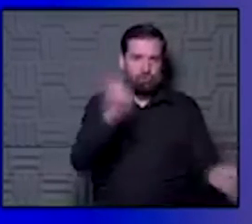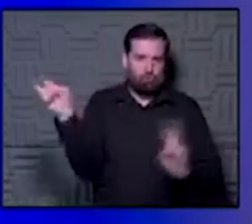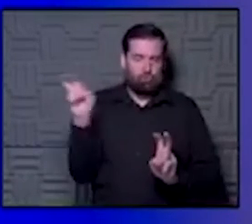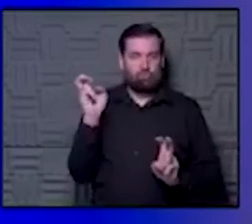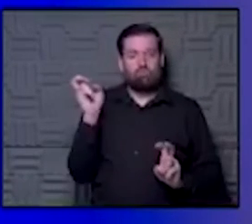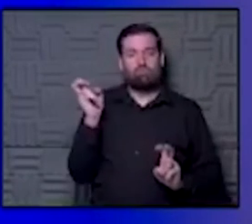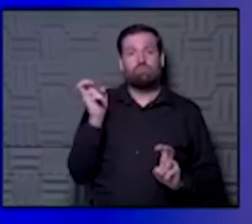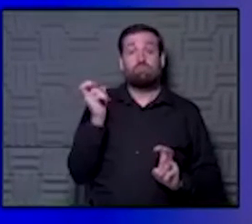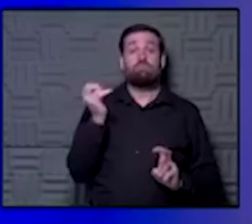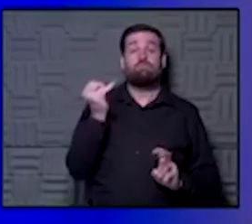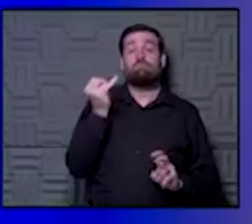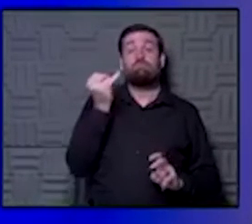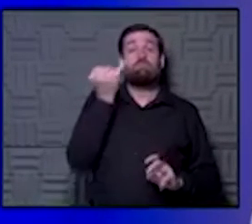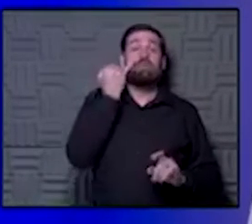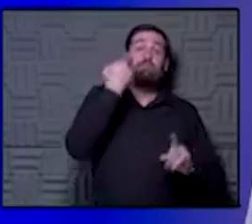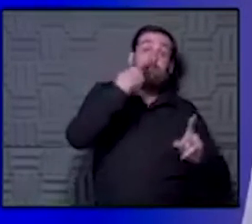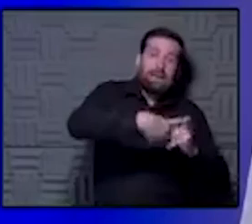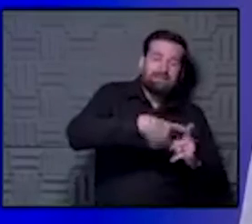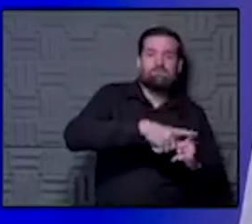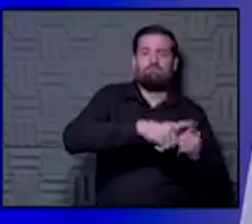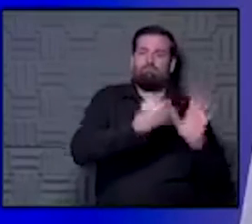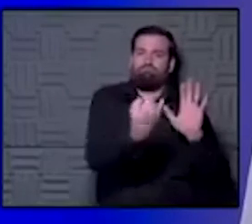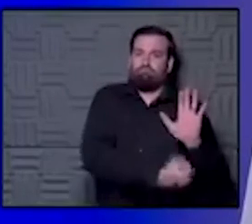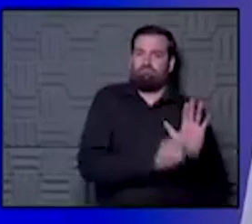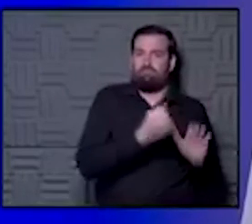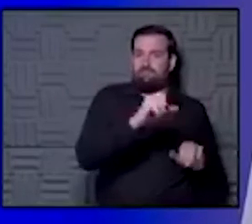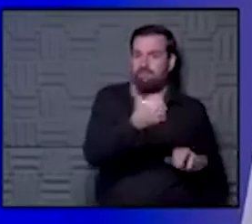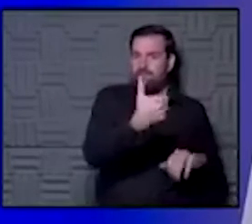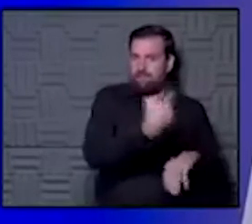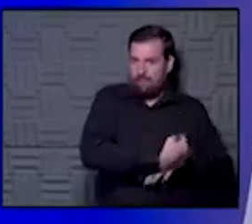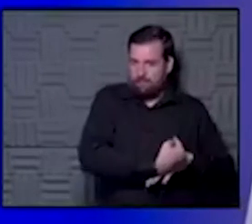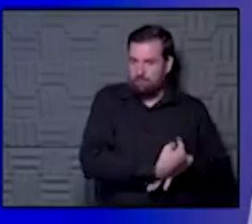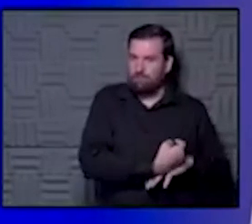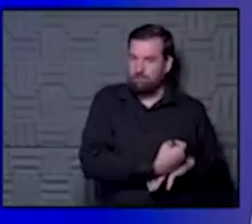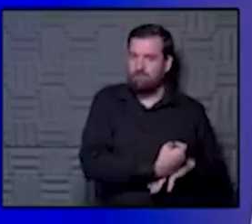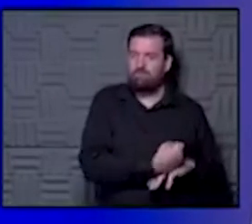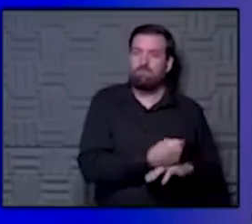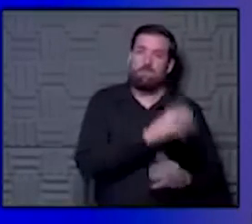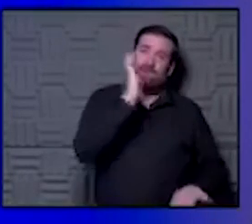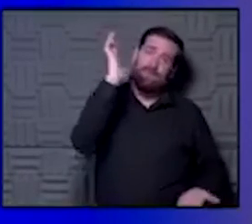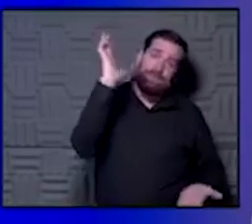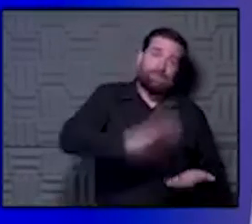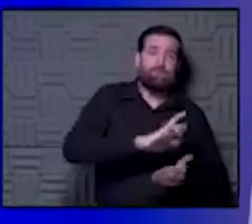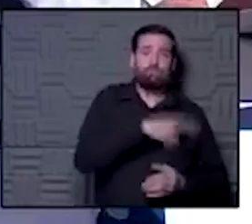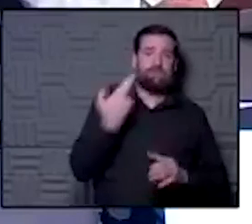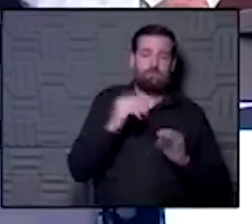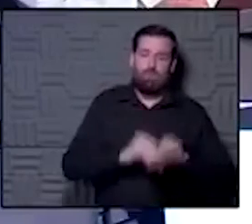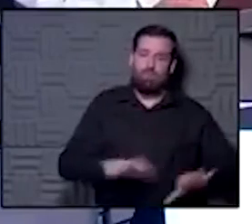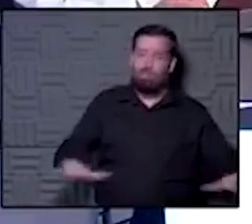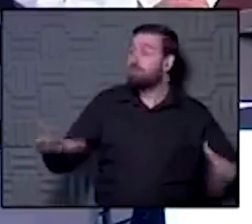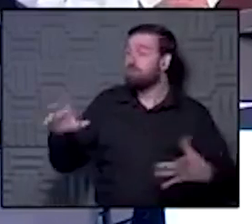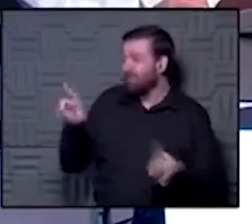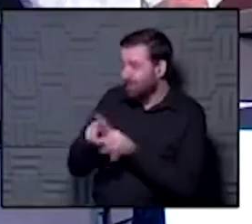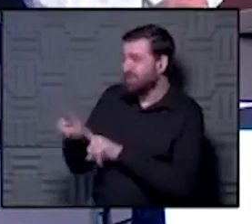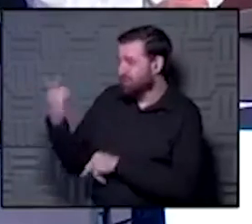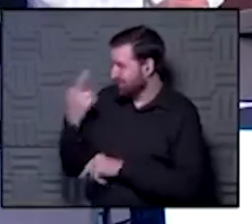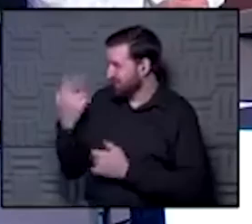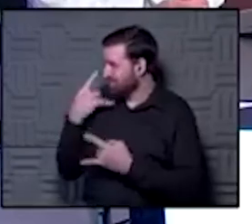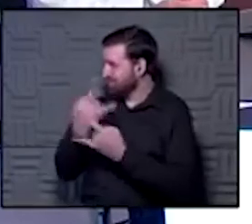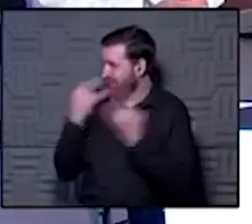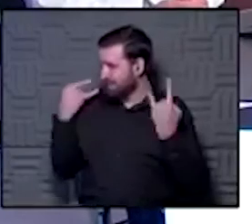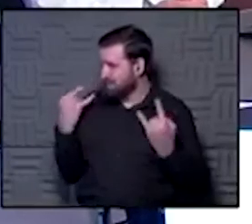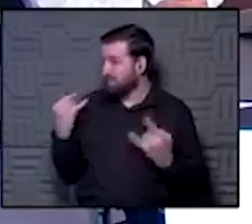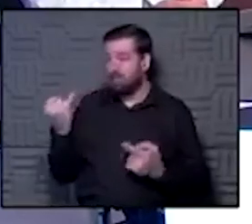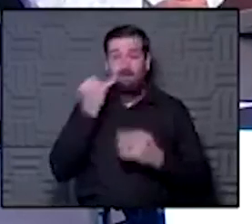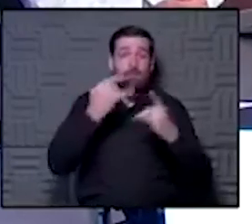isolated for that 10 days so that you can hopefully decrease the chance that you're going to spread it. It's also another reason to wear a mask all the time, right? If you